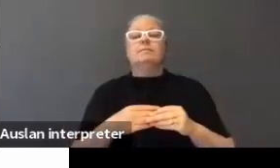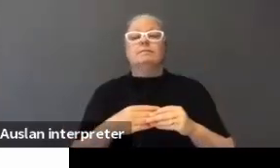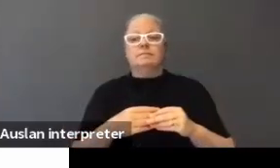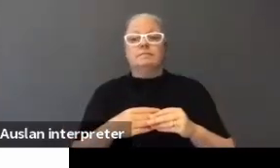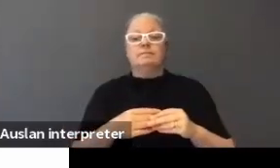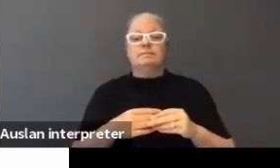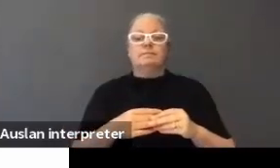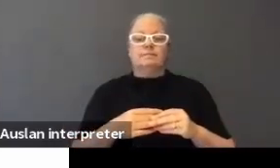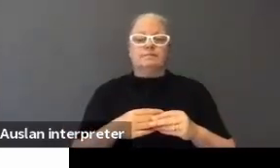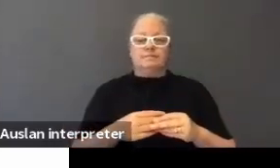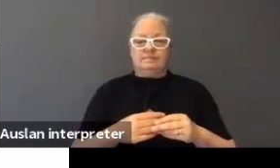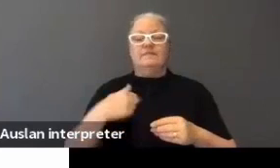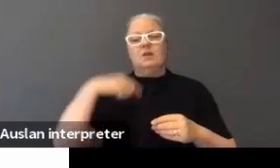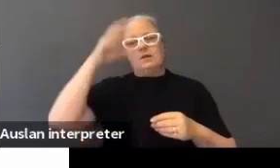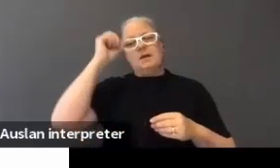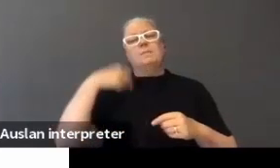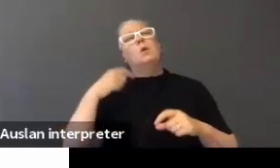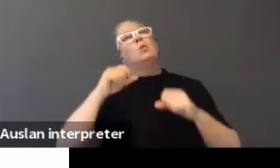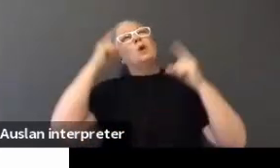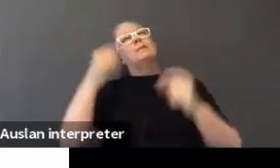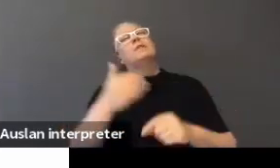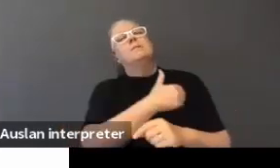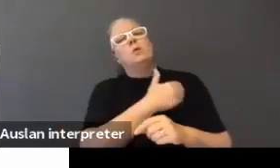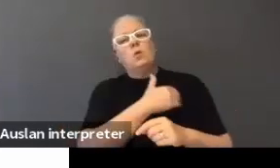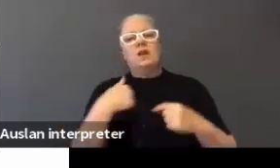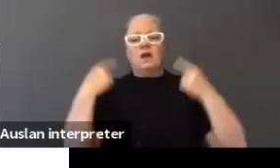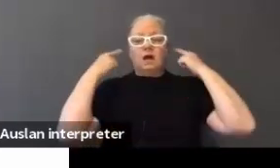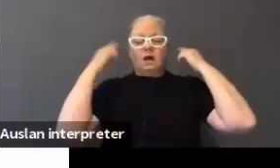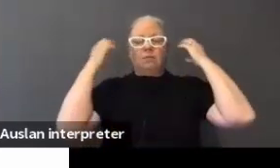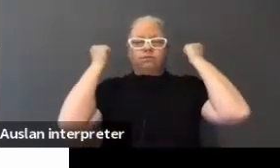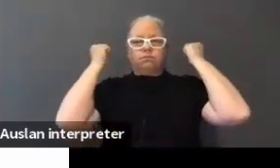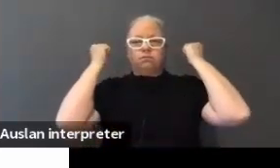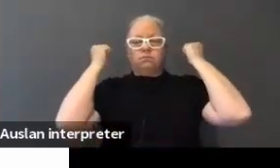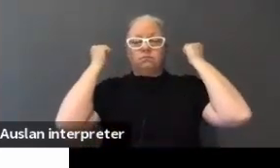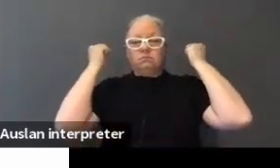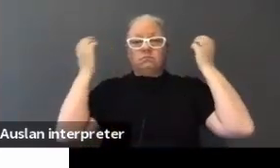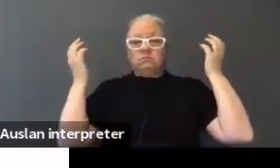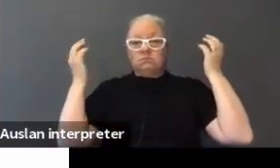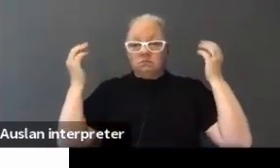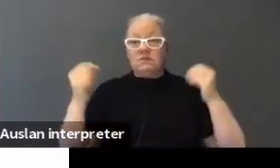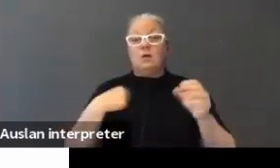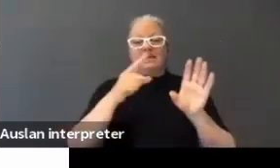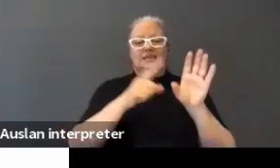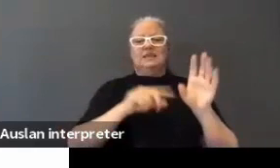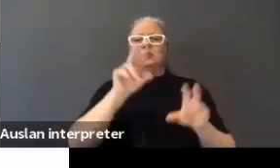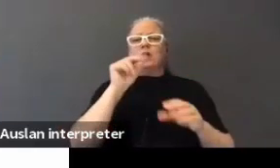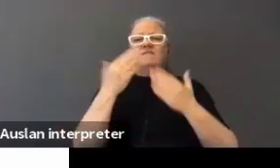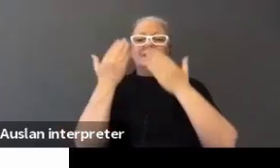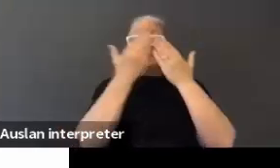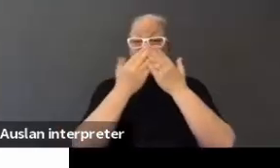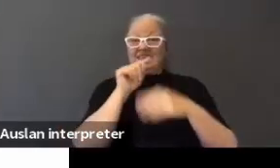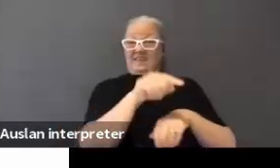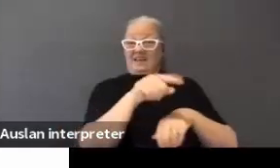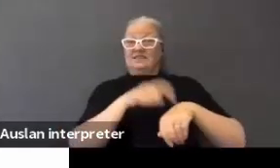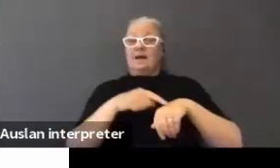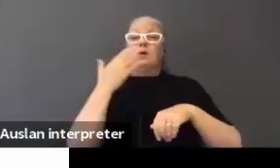I woke up one morning and I had zero hearing. I lost all my hearing. I was doing my year 12 study at that point in time.